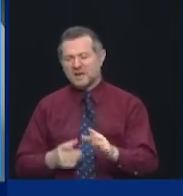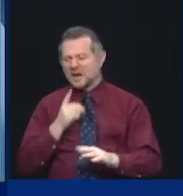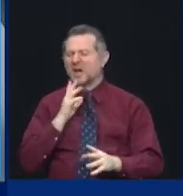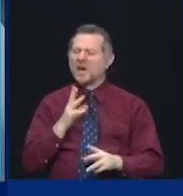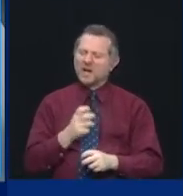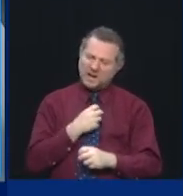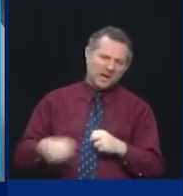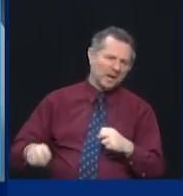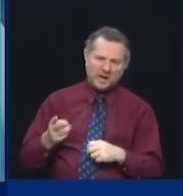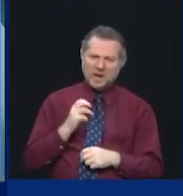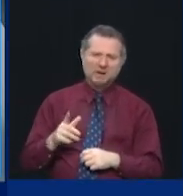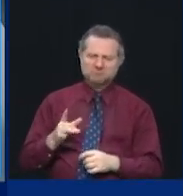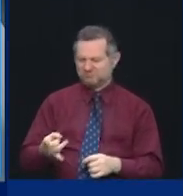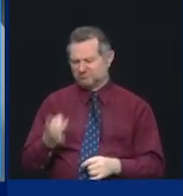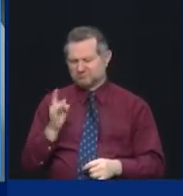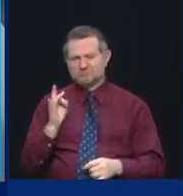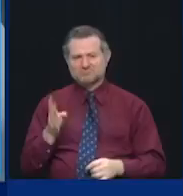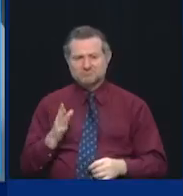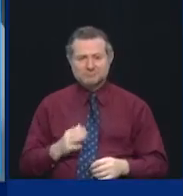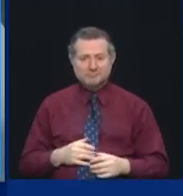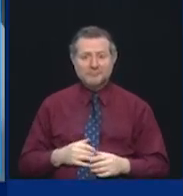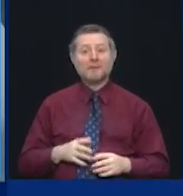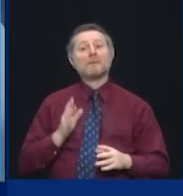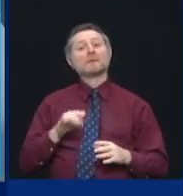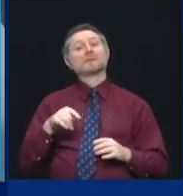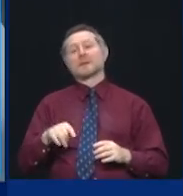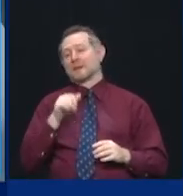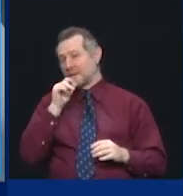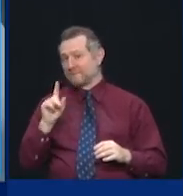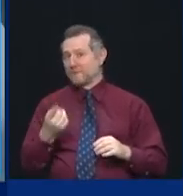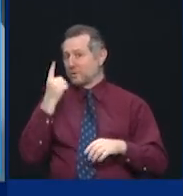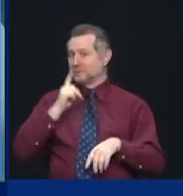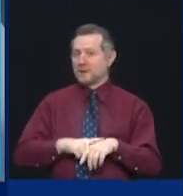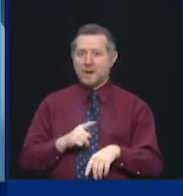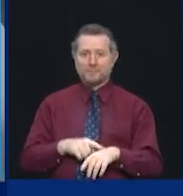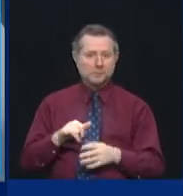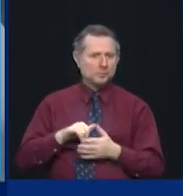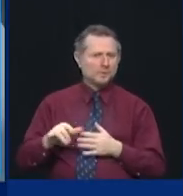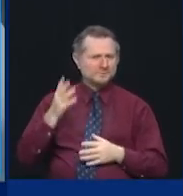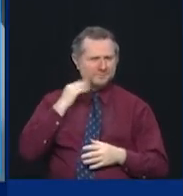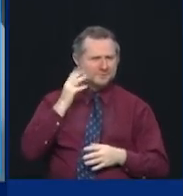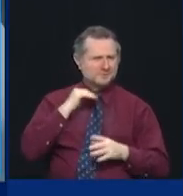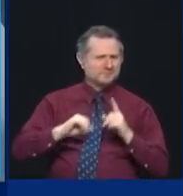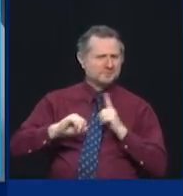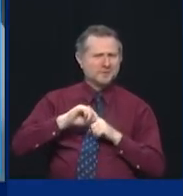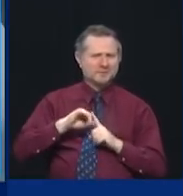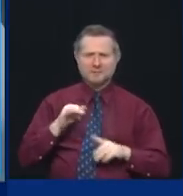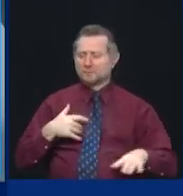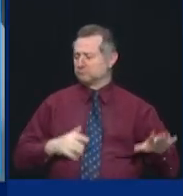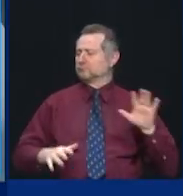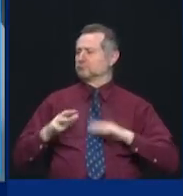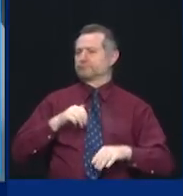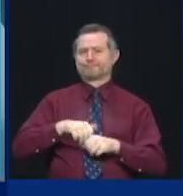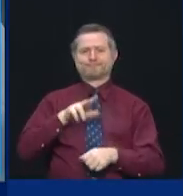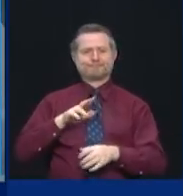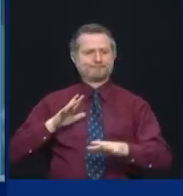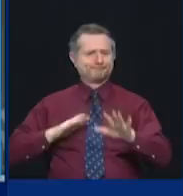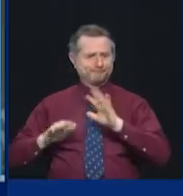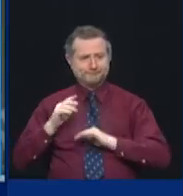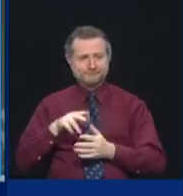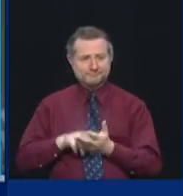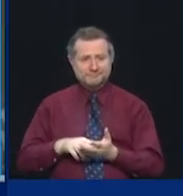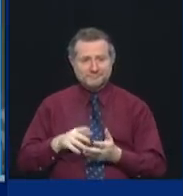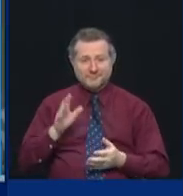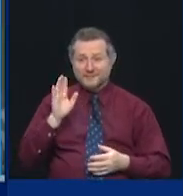year. But this is not the first time that we have been knocked on our rear end. This is not the first time that we have